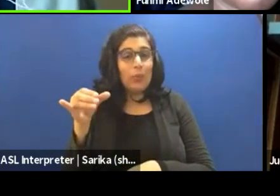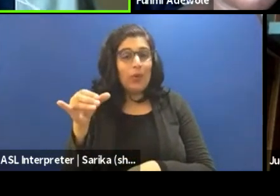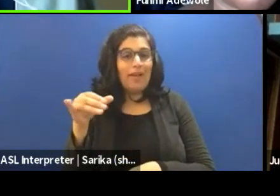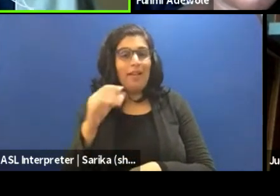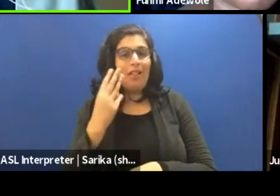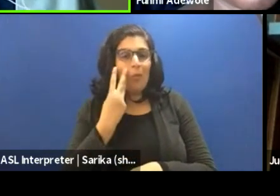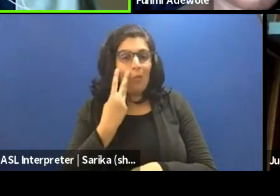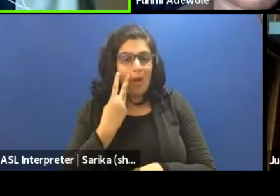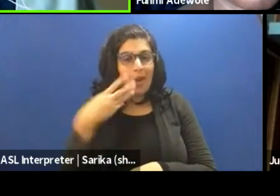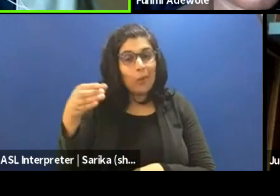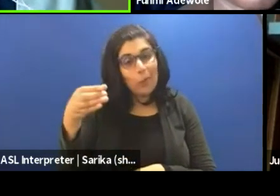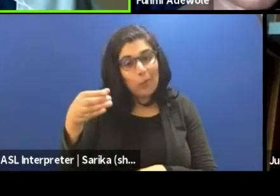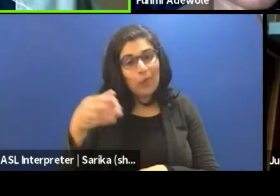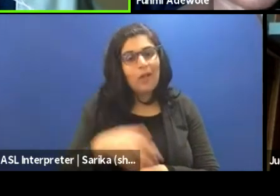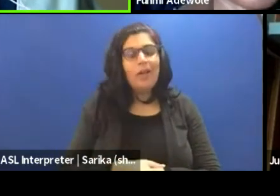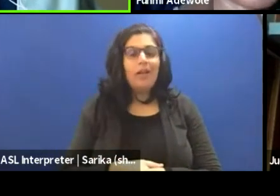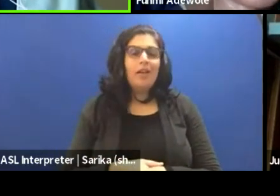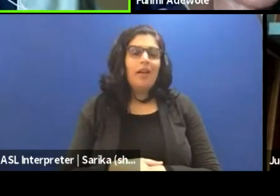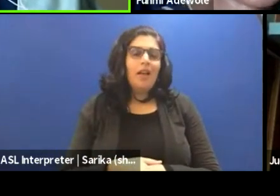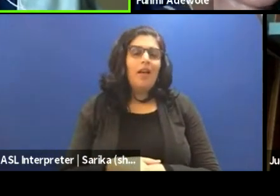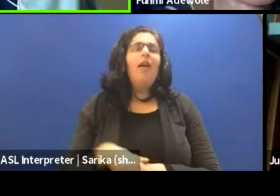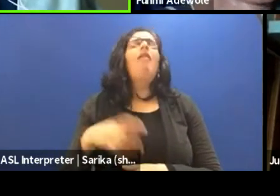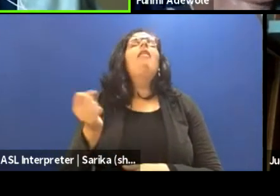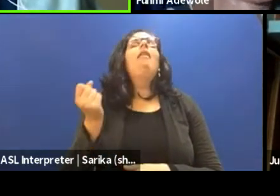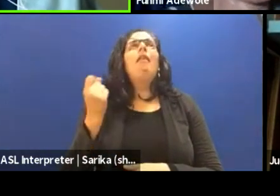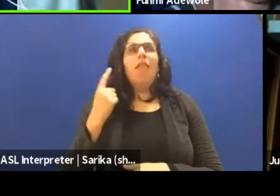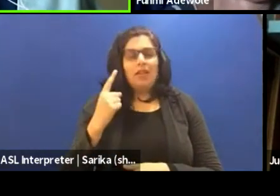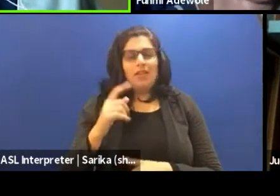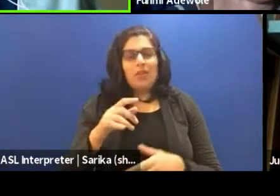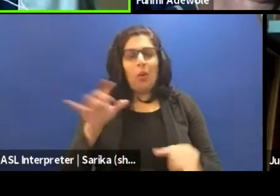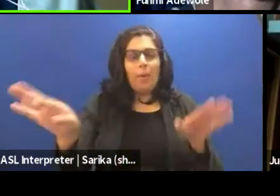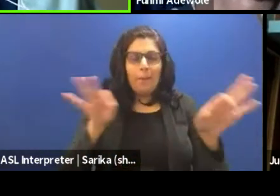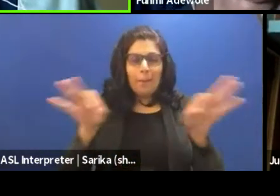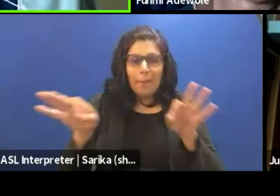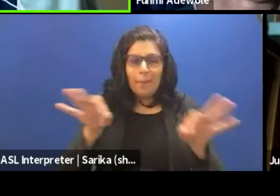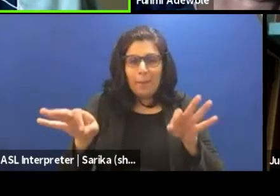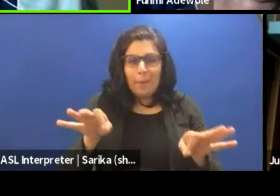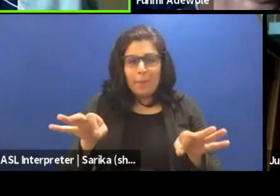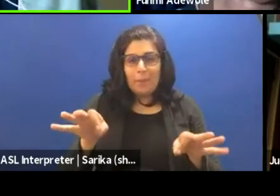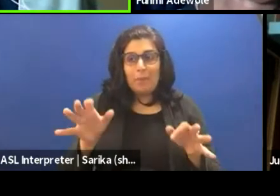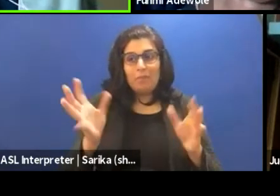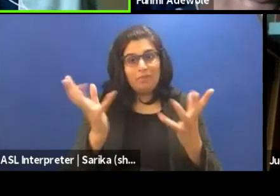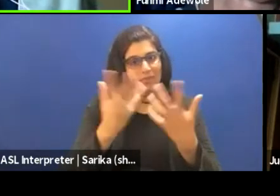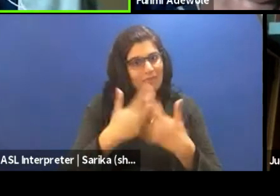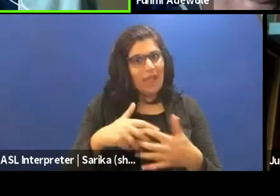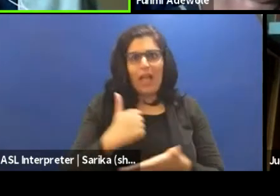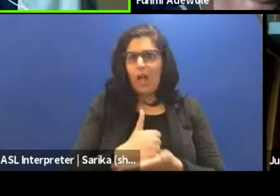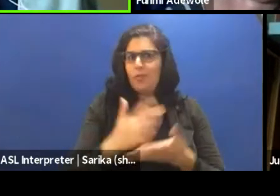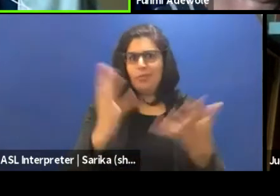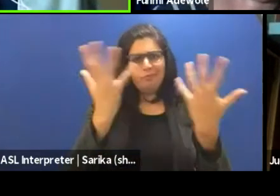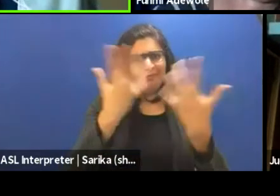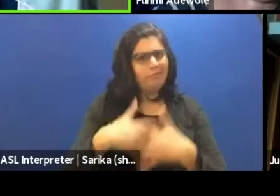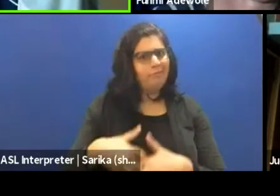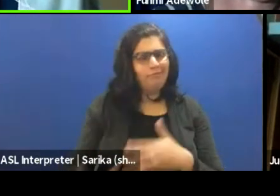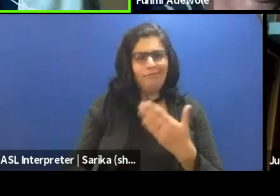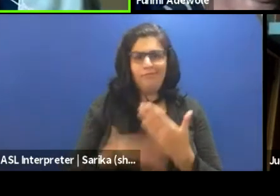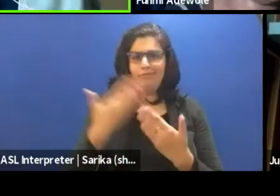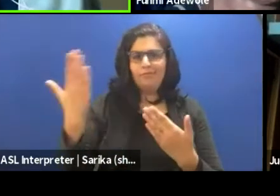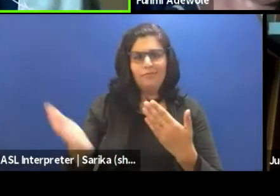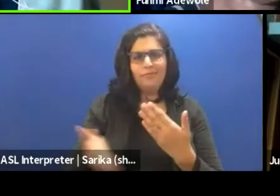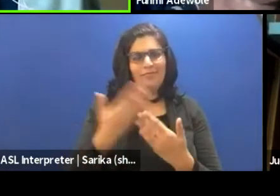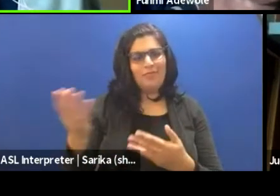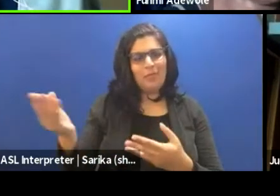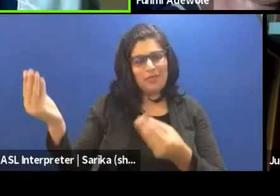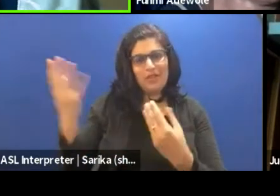see. I understand. So the picking and choosing in that context was quite easy because it was just telling